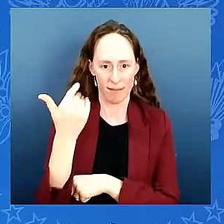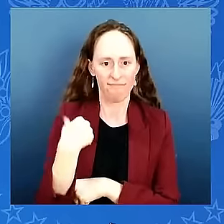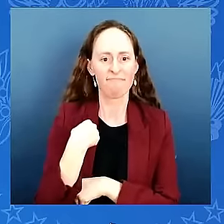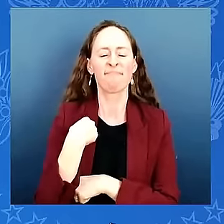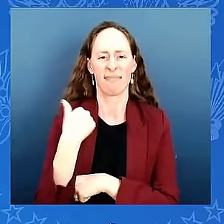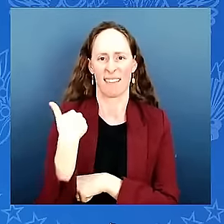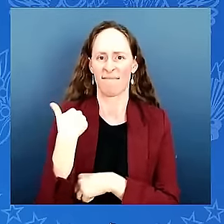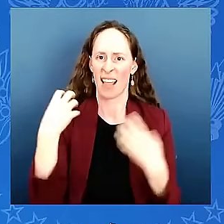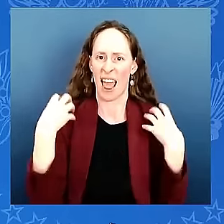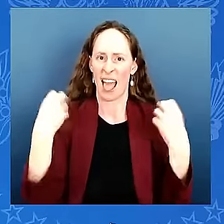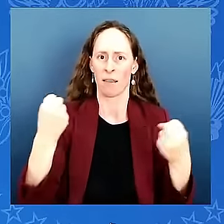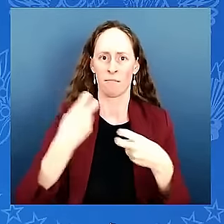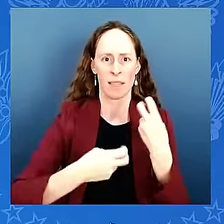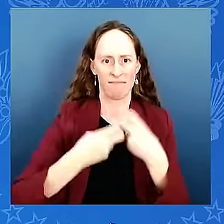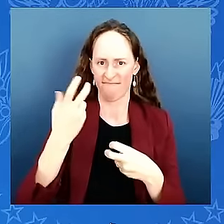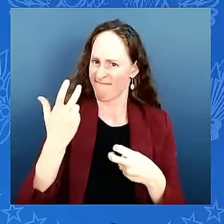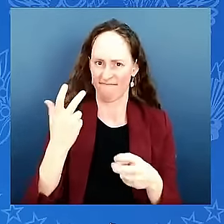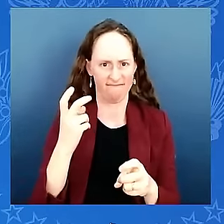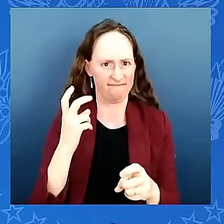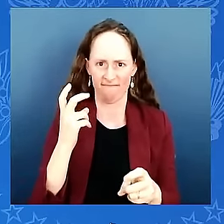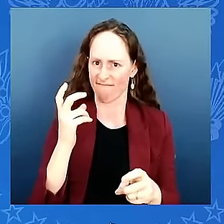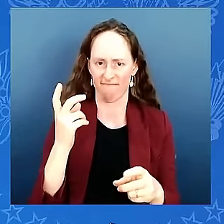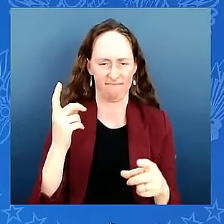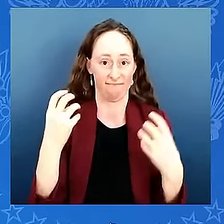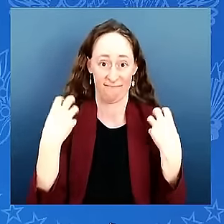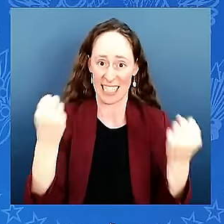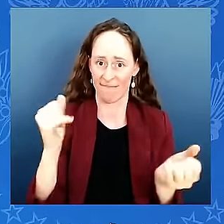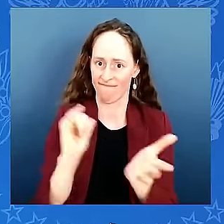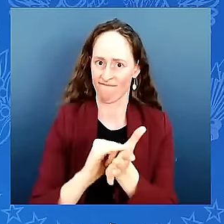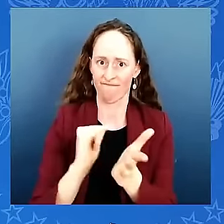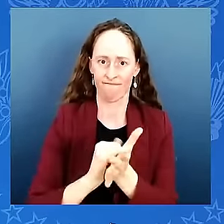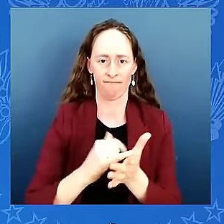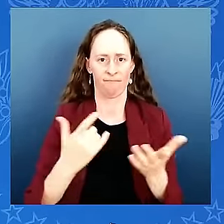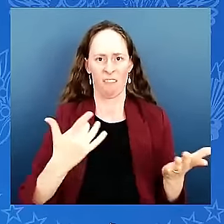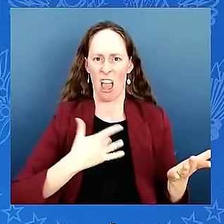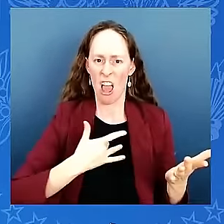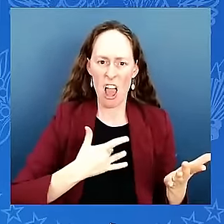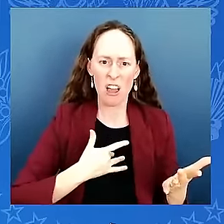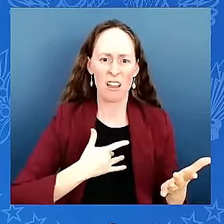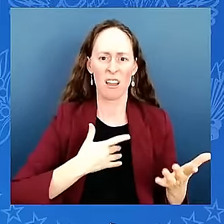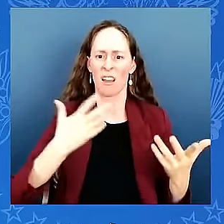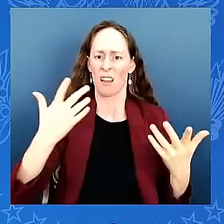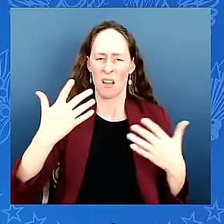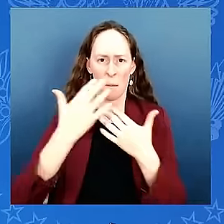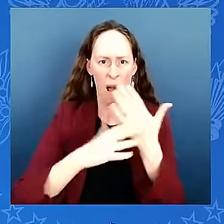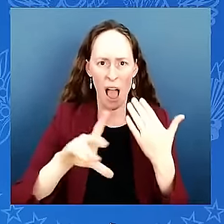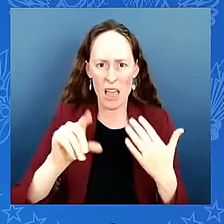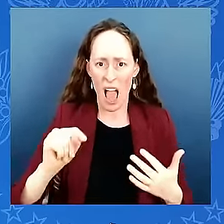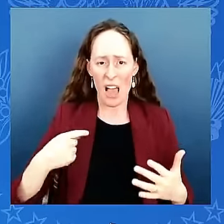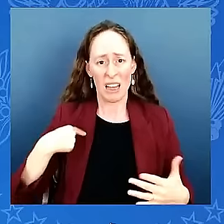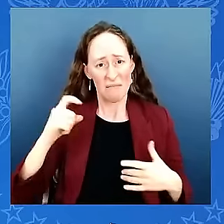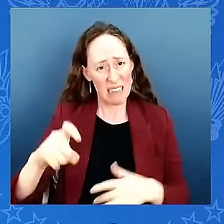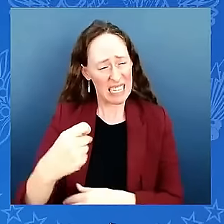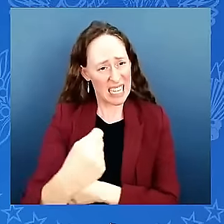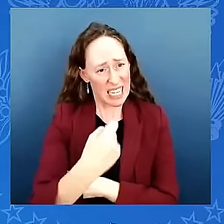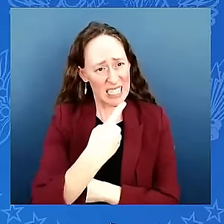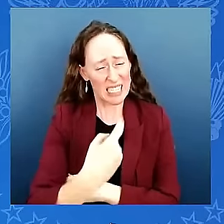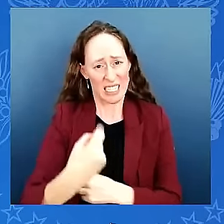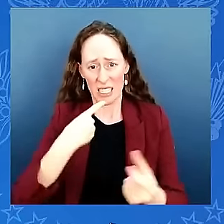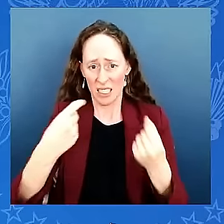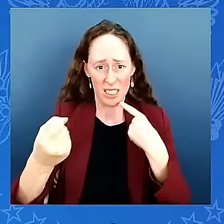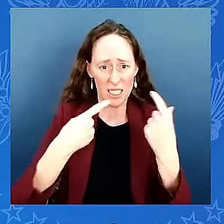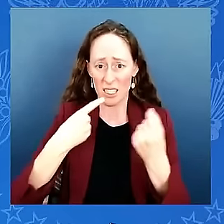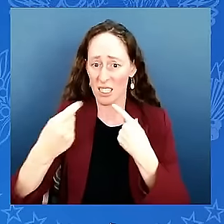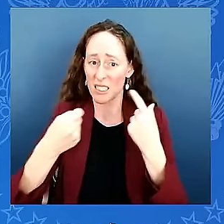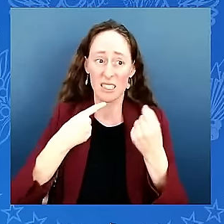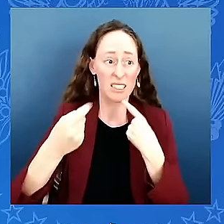attacks and strokes so i'll likely be on the critical blood thinner xarelto for the rest of my life the new negotiated price of